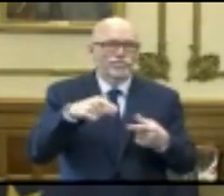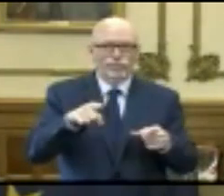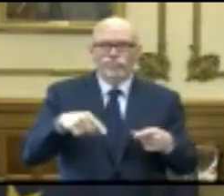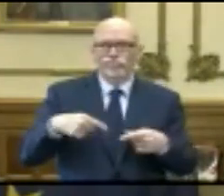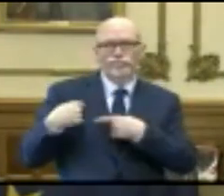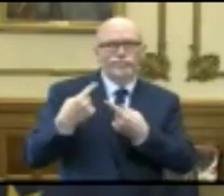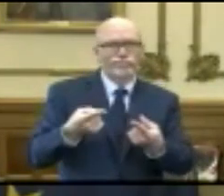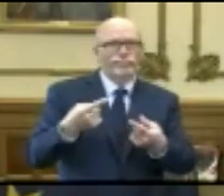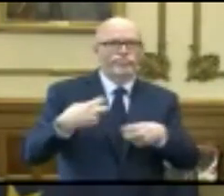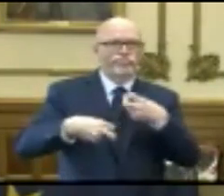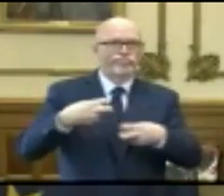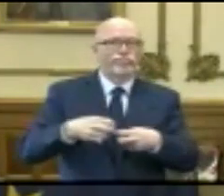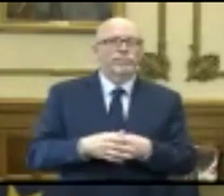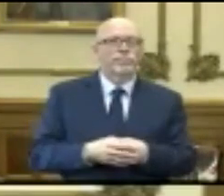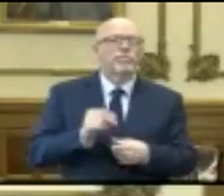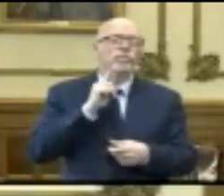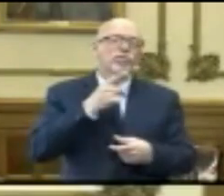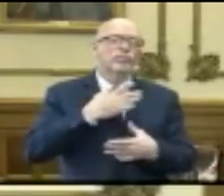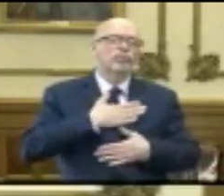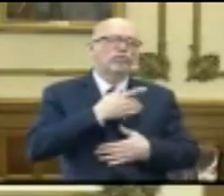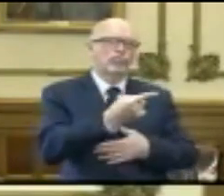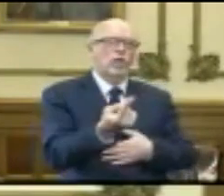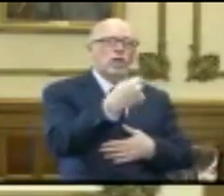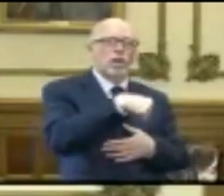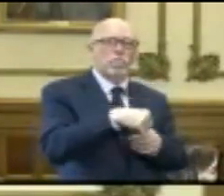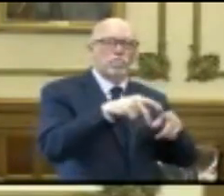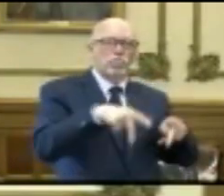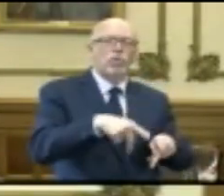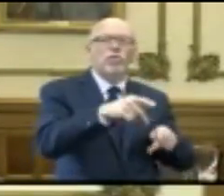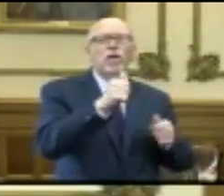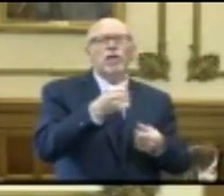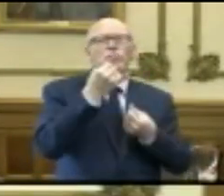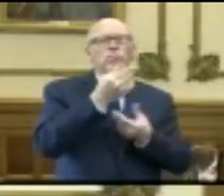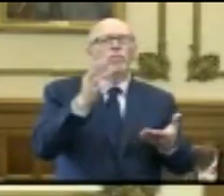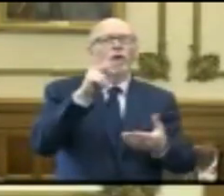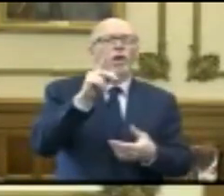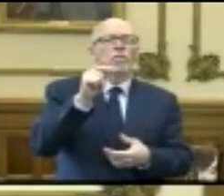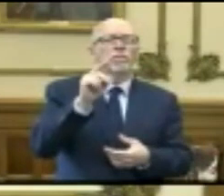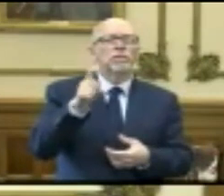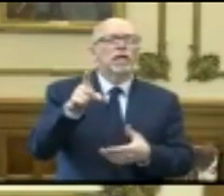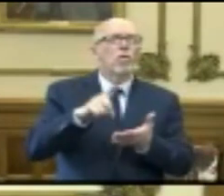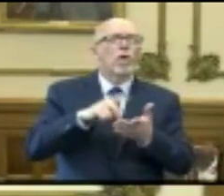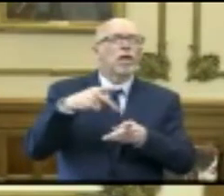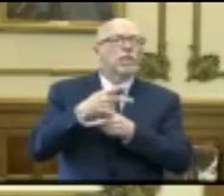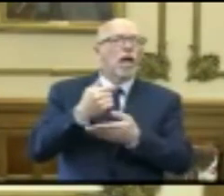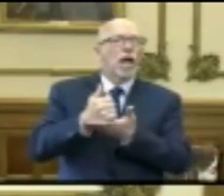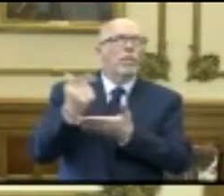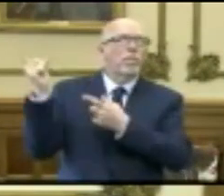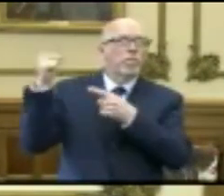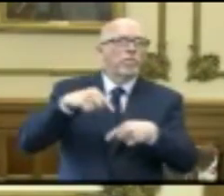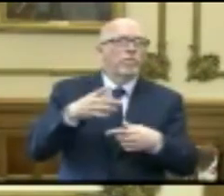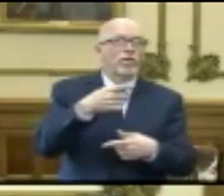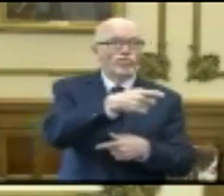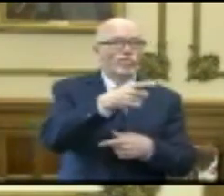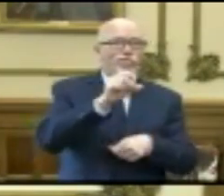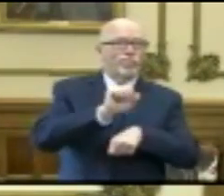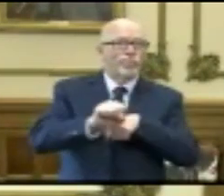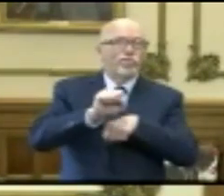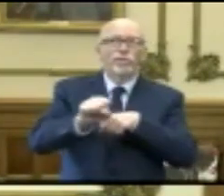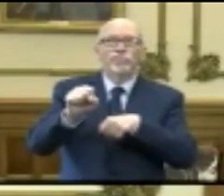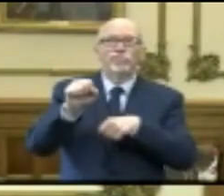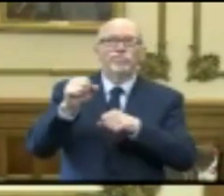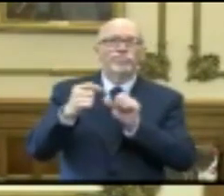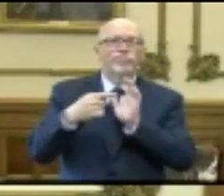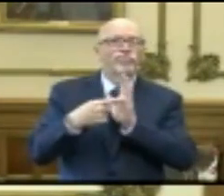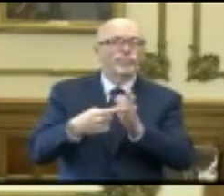ordeal. But it's very good of you to be here and give us an update on the help that's on the way. You've been out there on the front lines proving